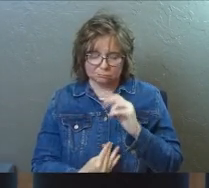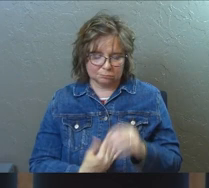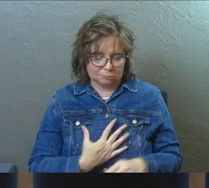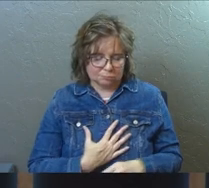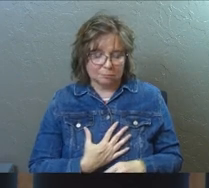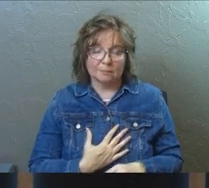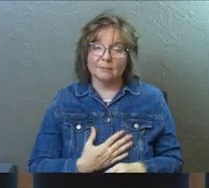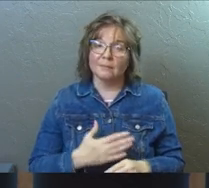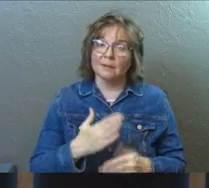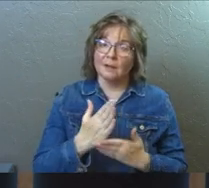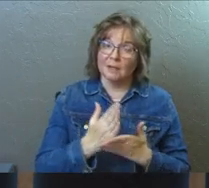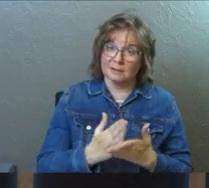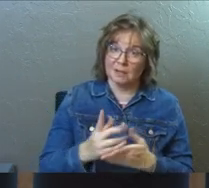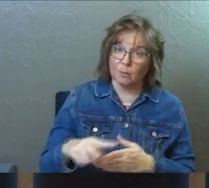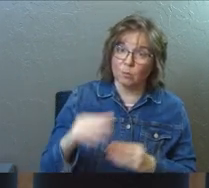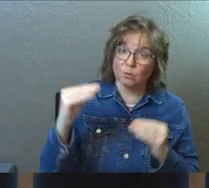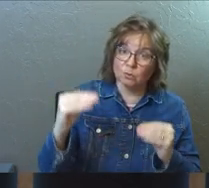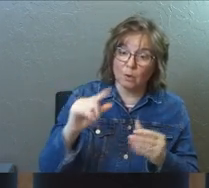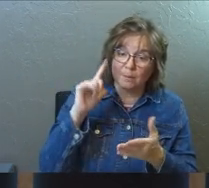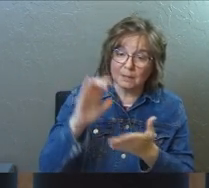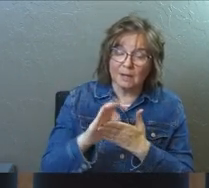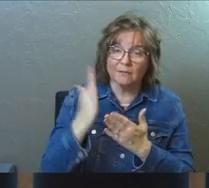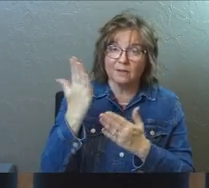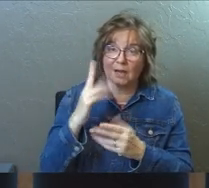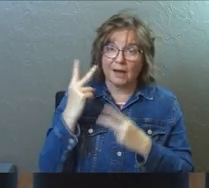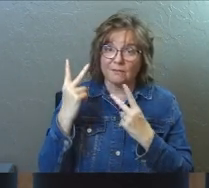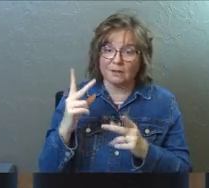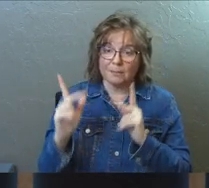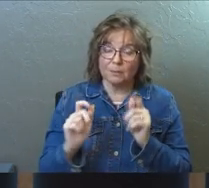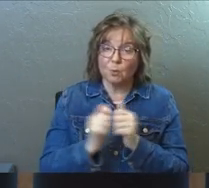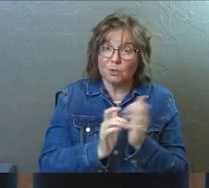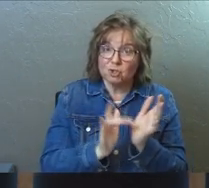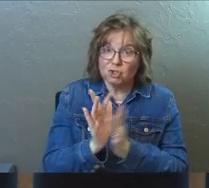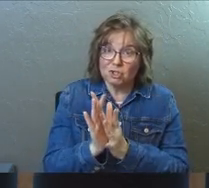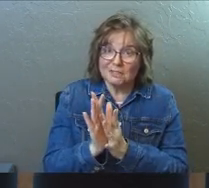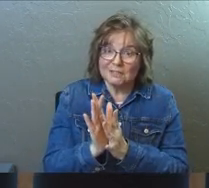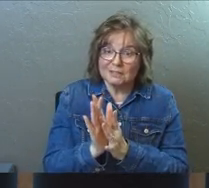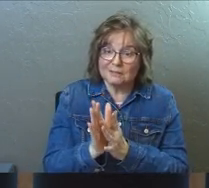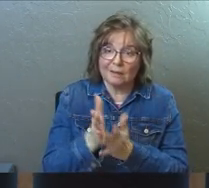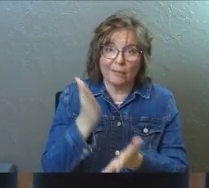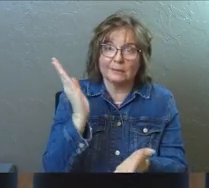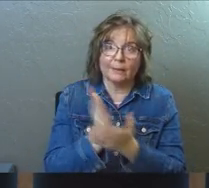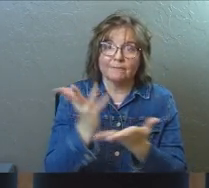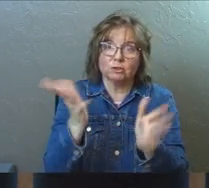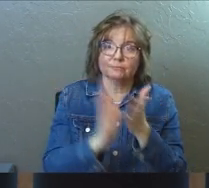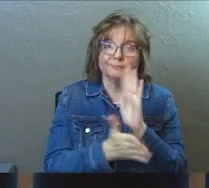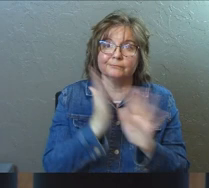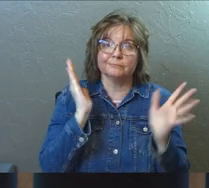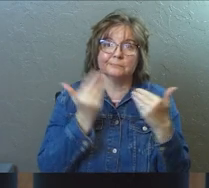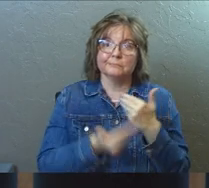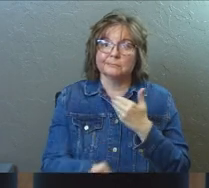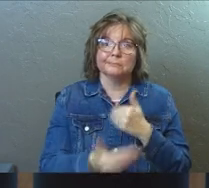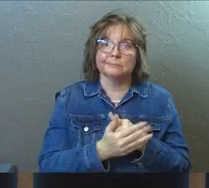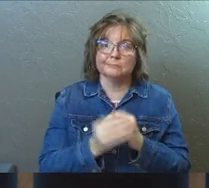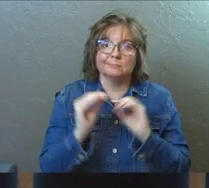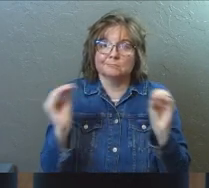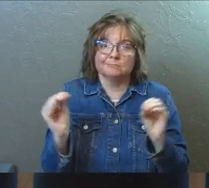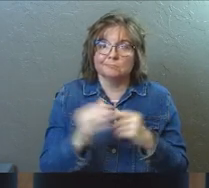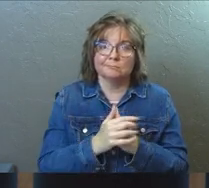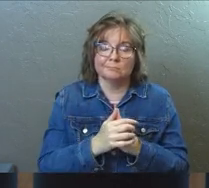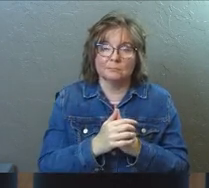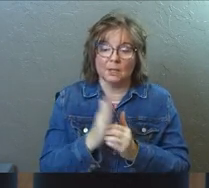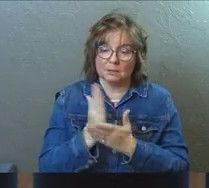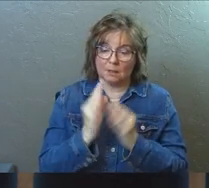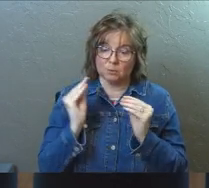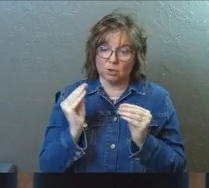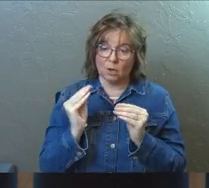Some of you were taught to believe that God visited his people with Jesus and then stopped. Some